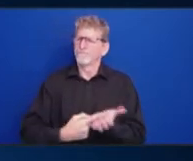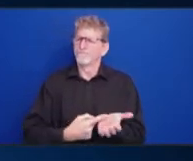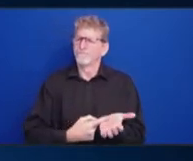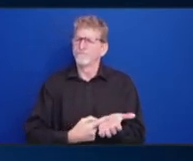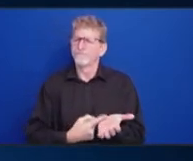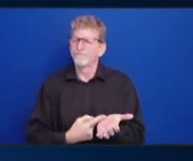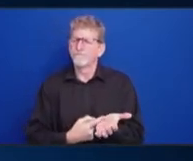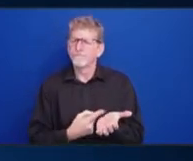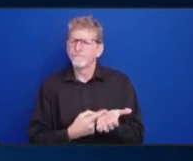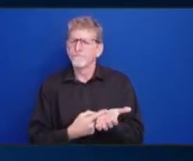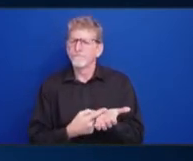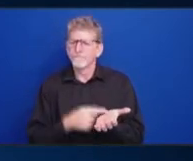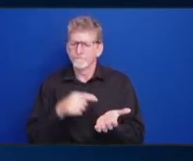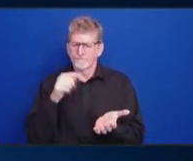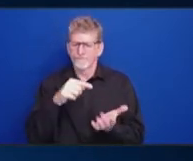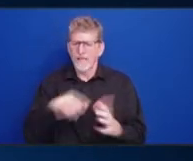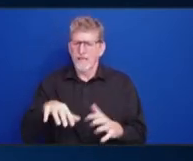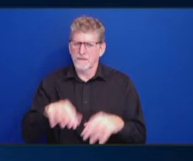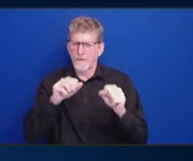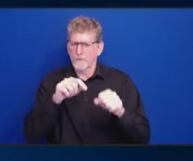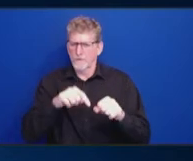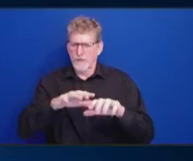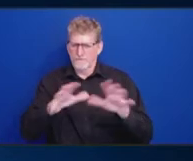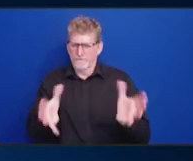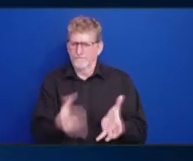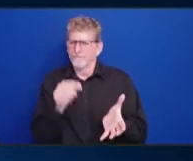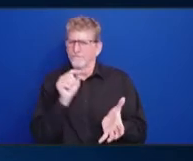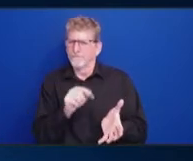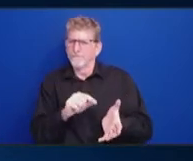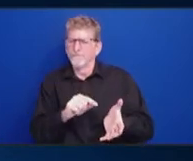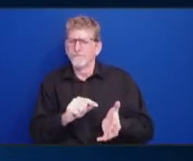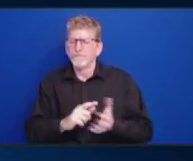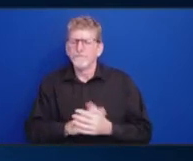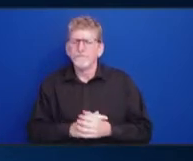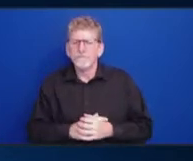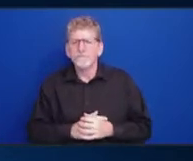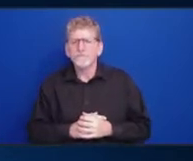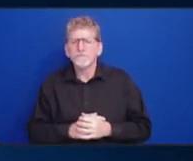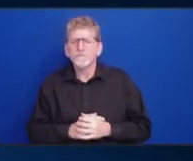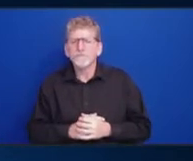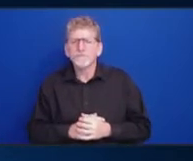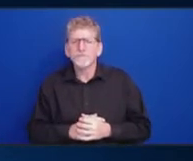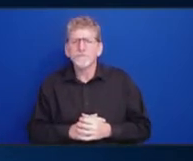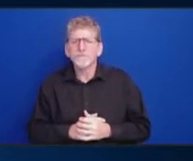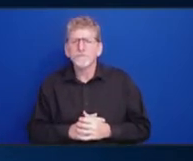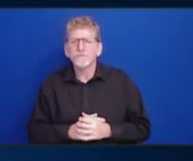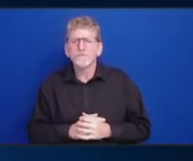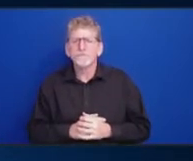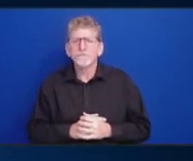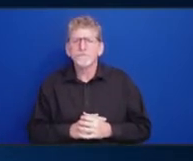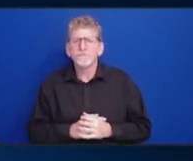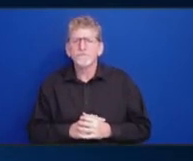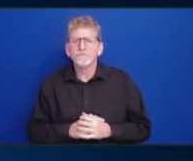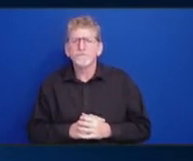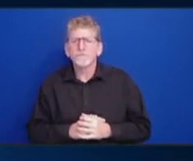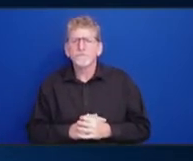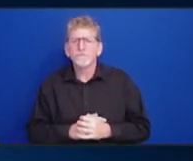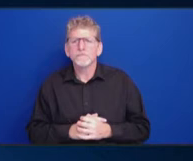That is also like harming our countries of origin or our ancestry